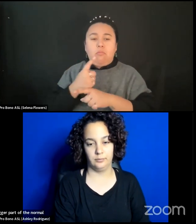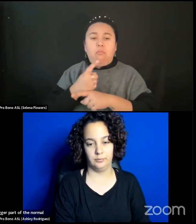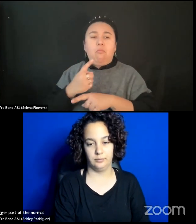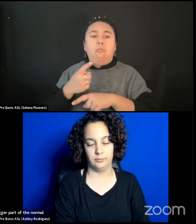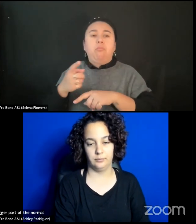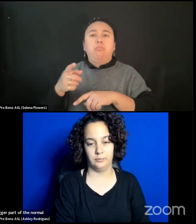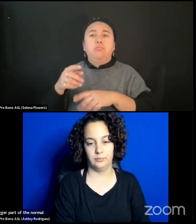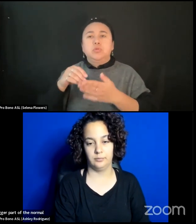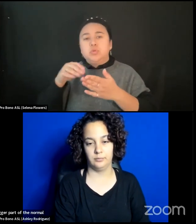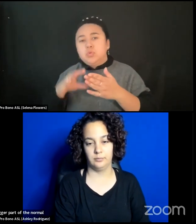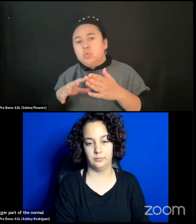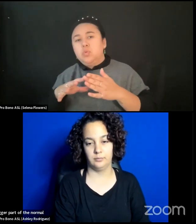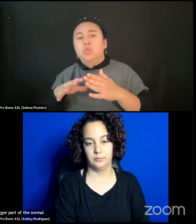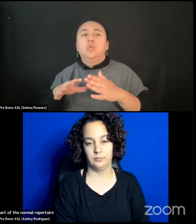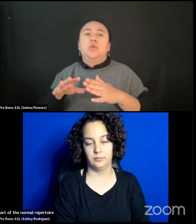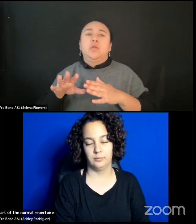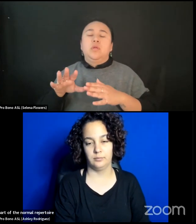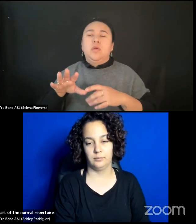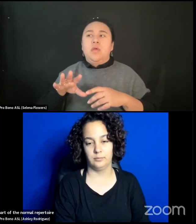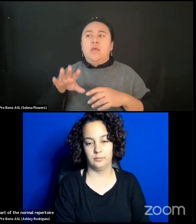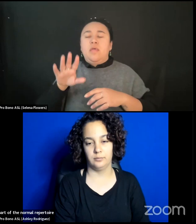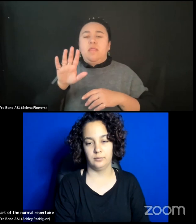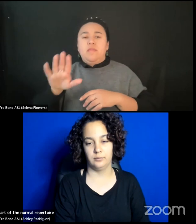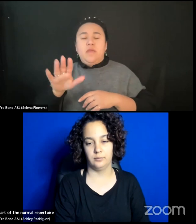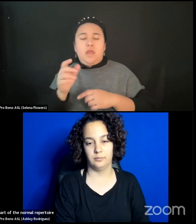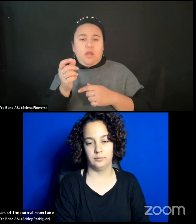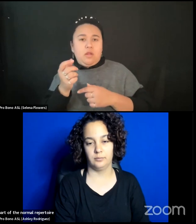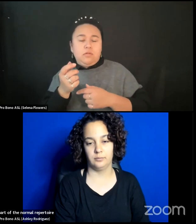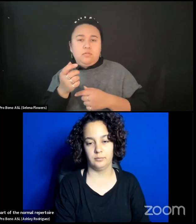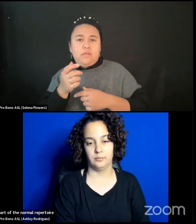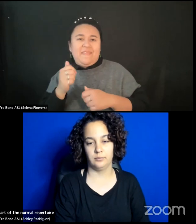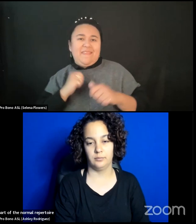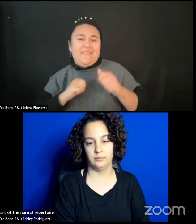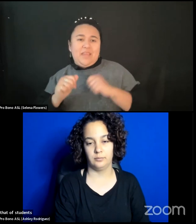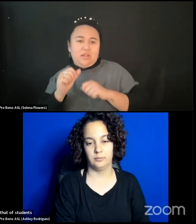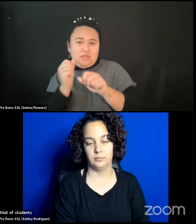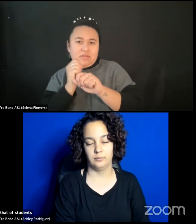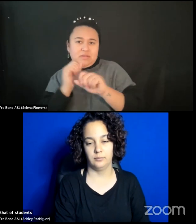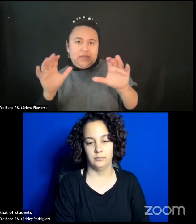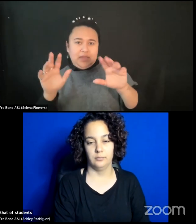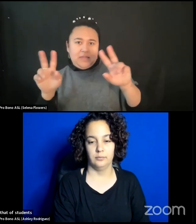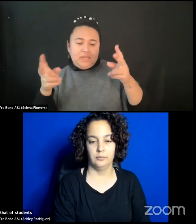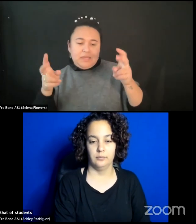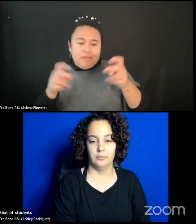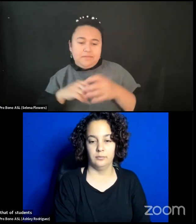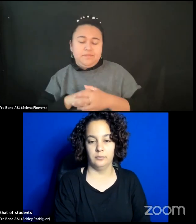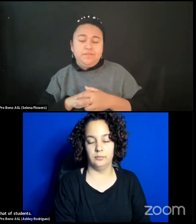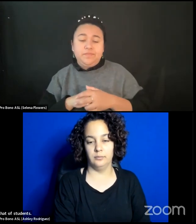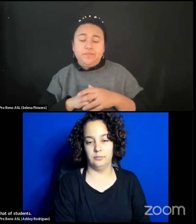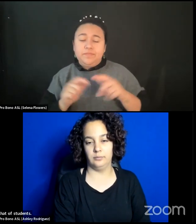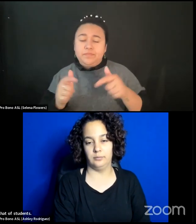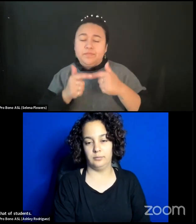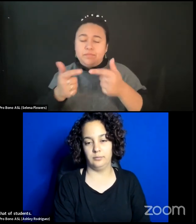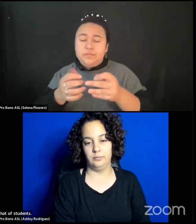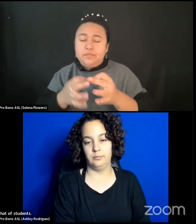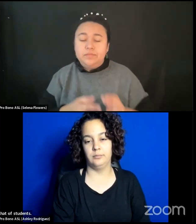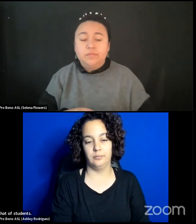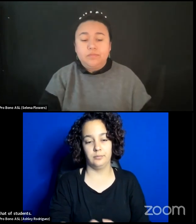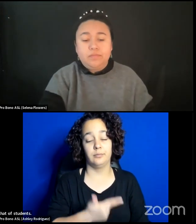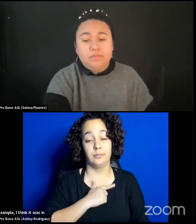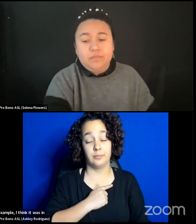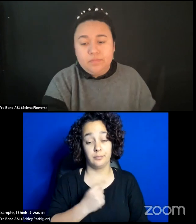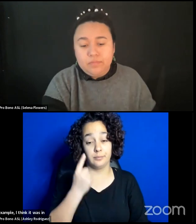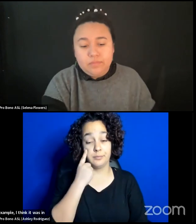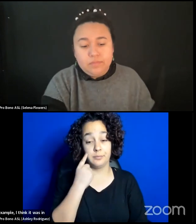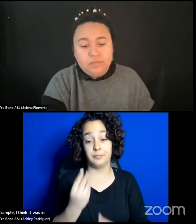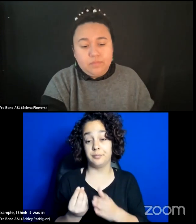theatre scene. And for example, I think it was in the spring last year,